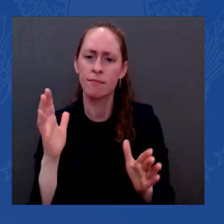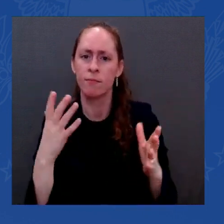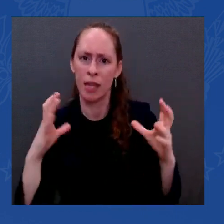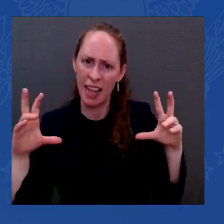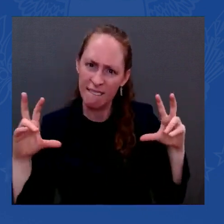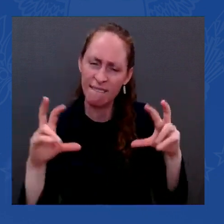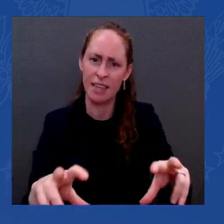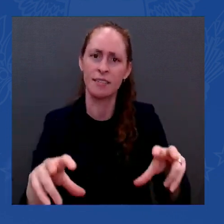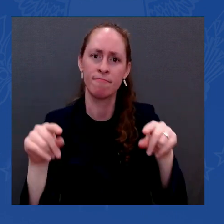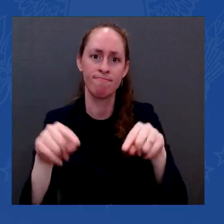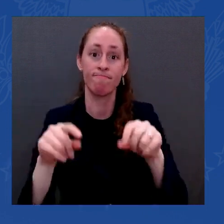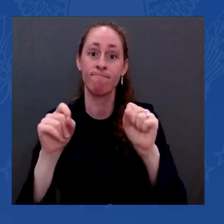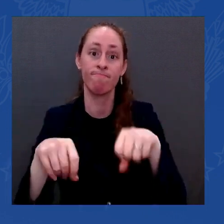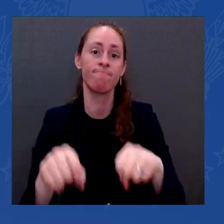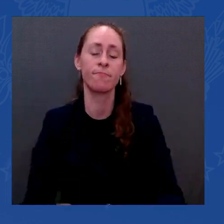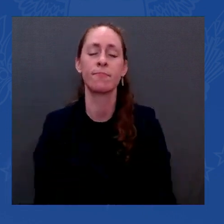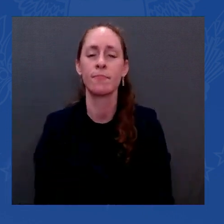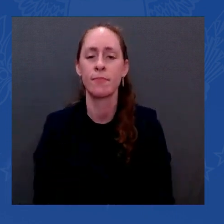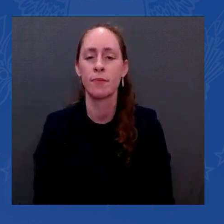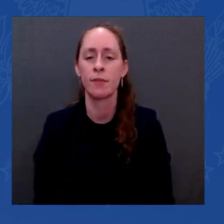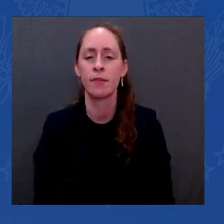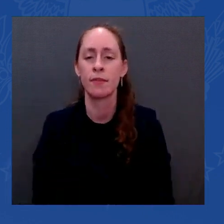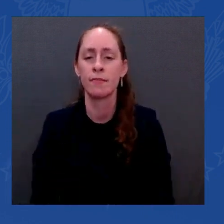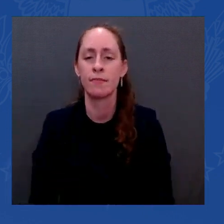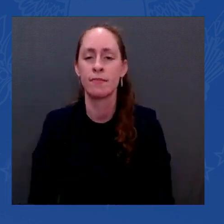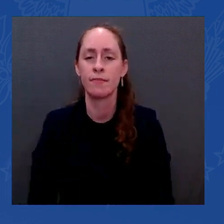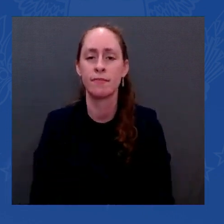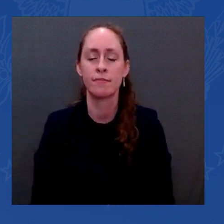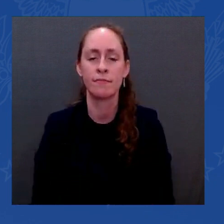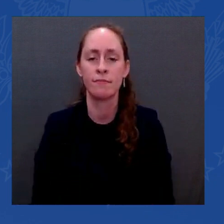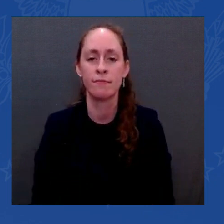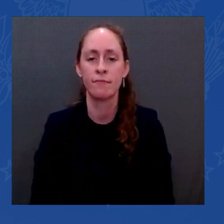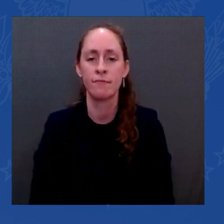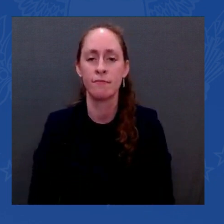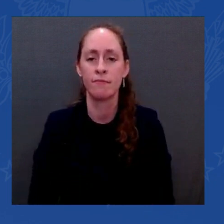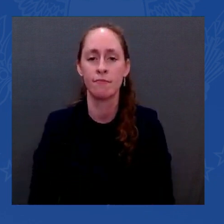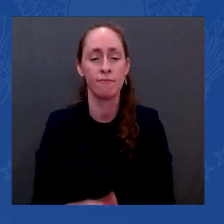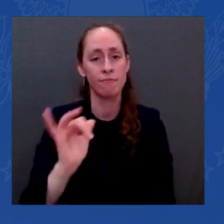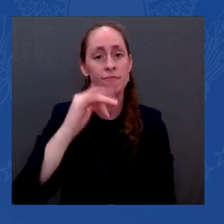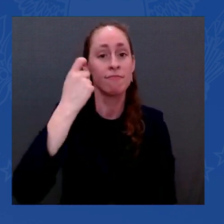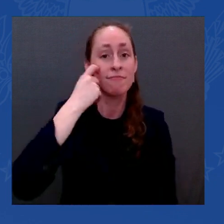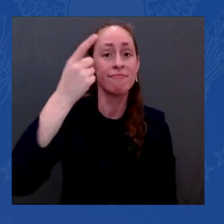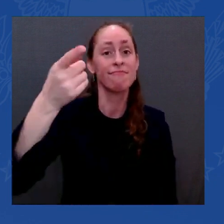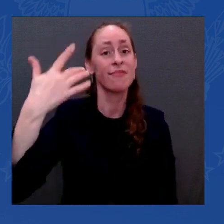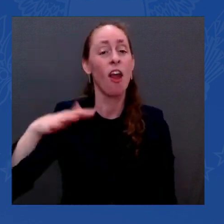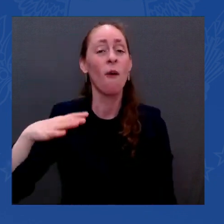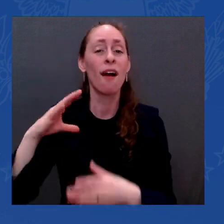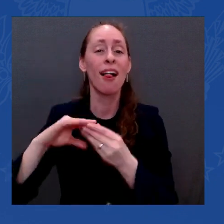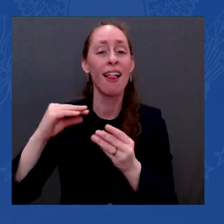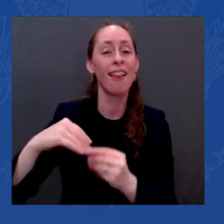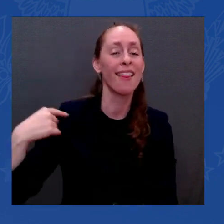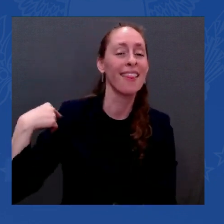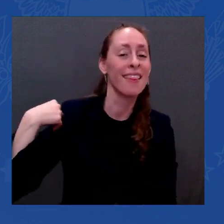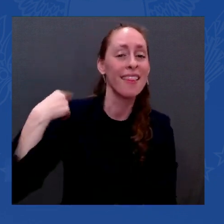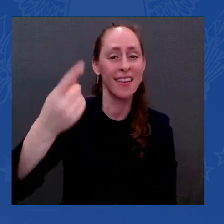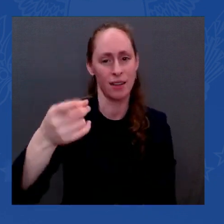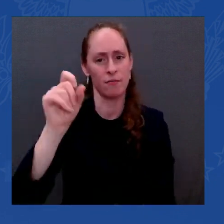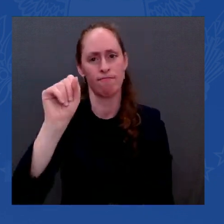as you have called for, so that we can have actually every aspect of this supply chain in the United States of America. Mr.